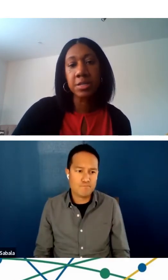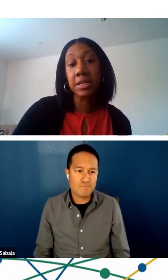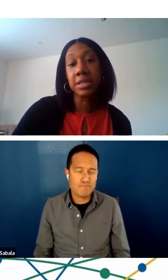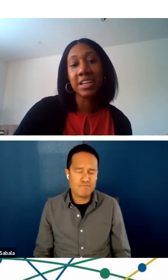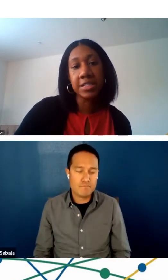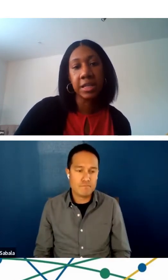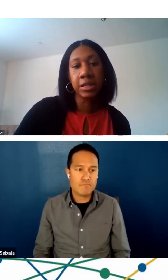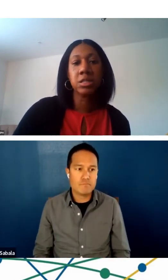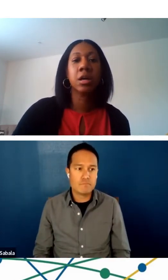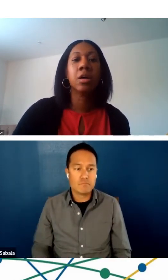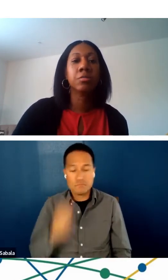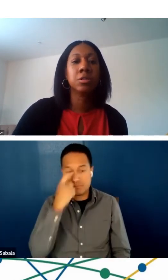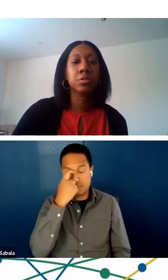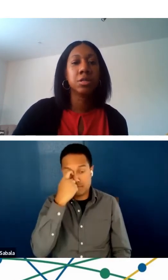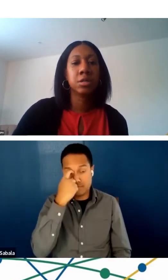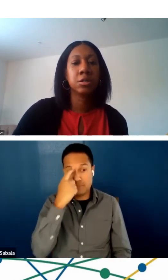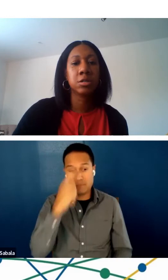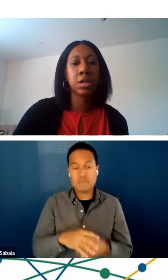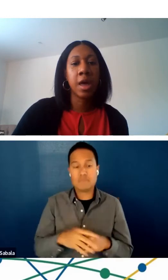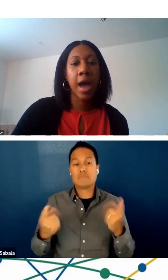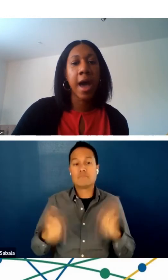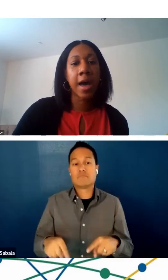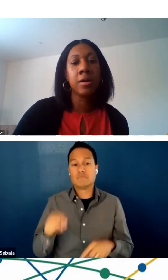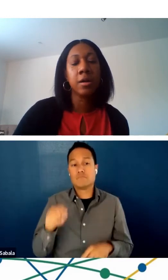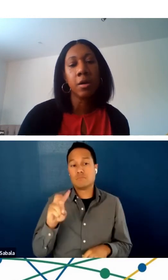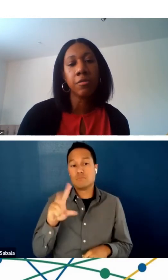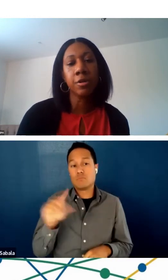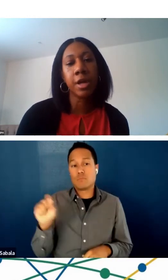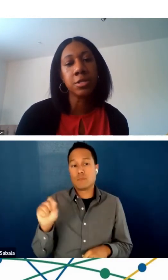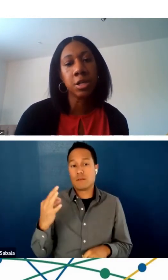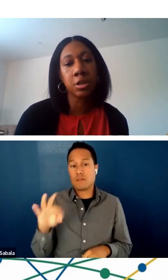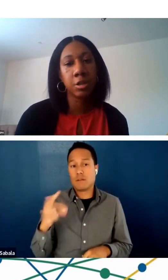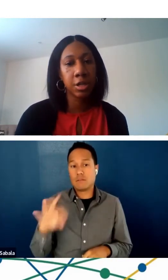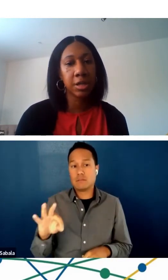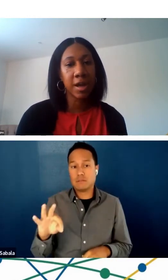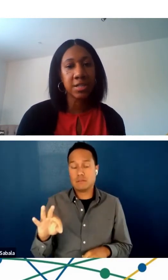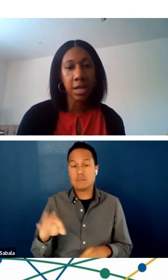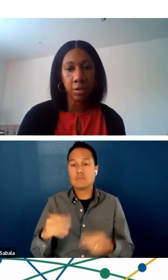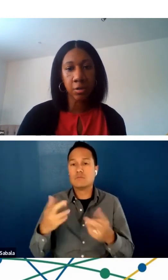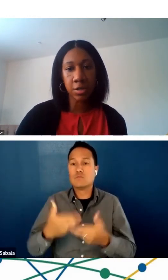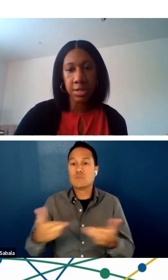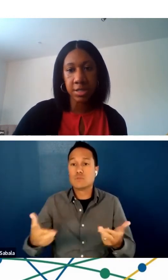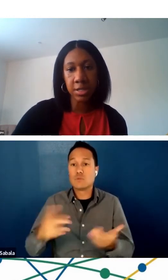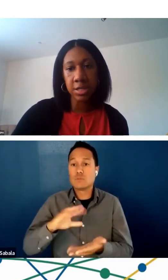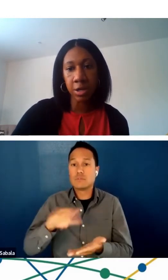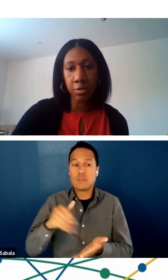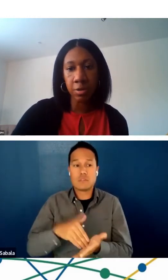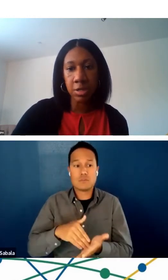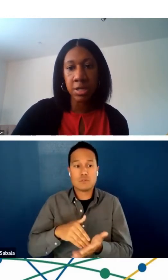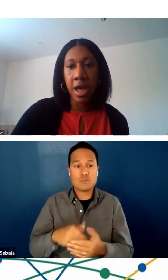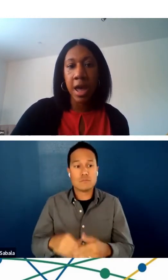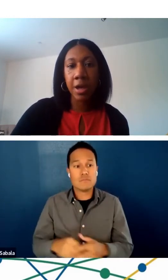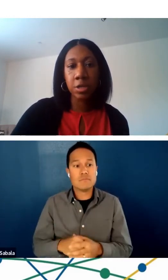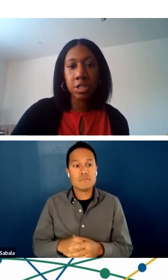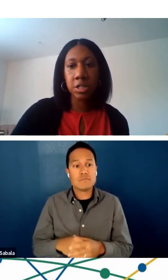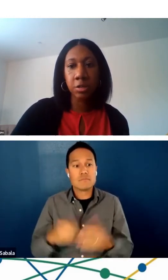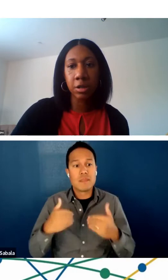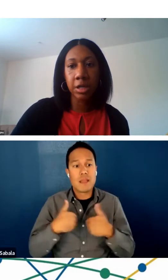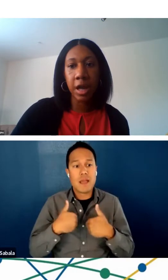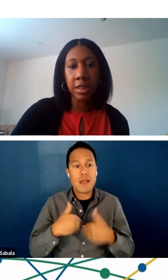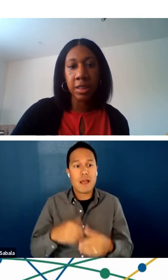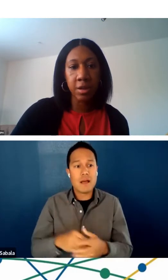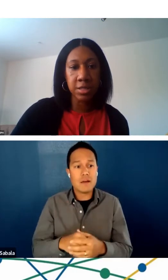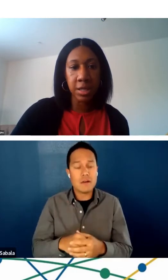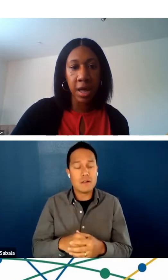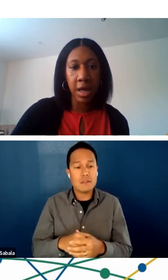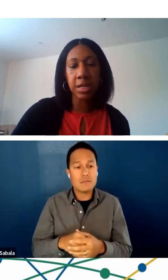In 2019, the telehealth resource centers had 4,039 technical assistance inquiries and reached